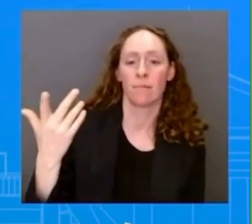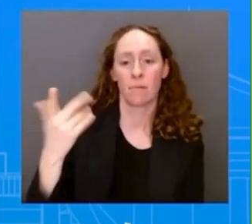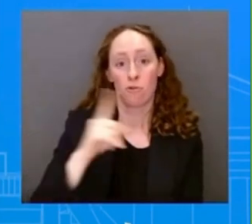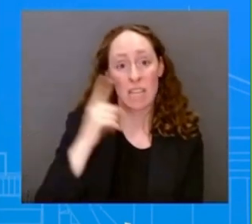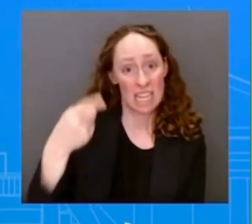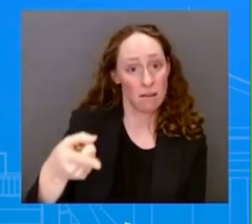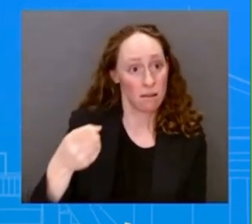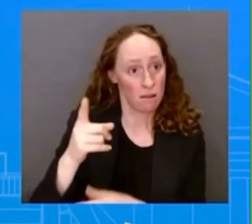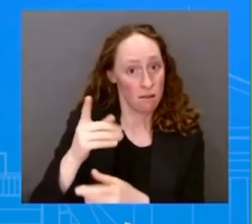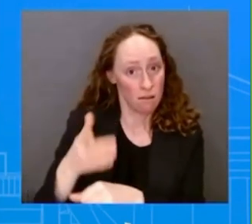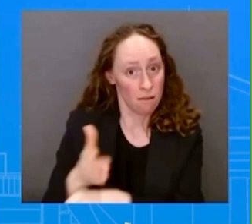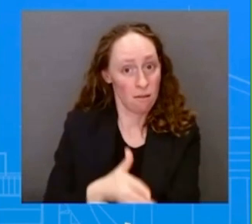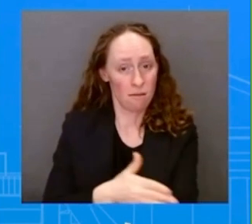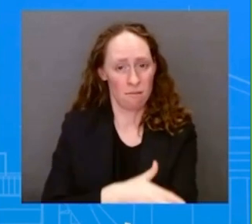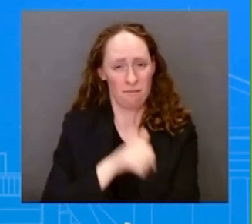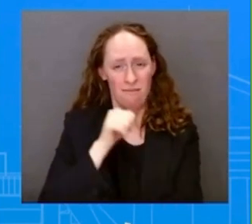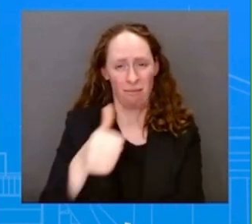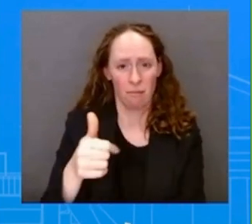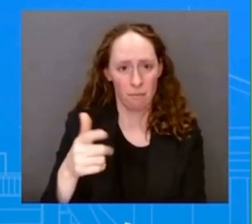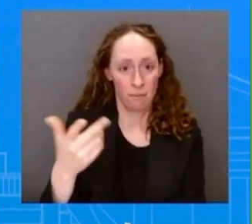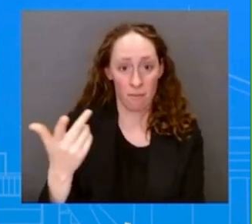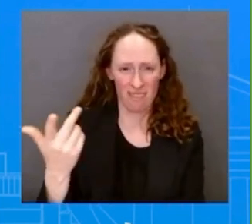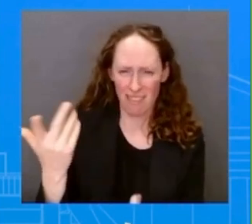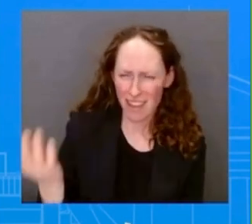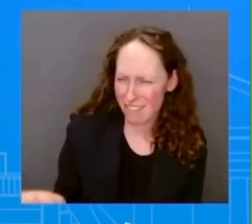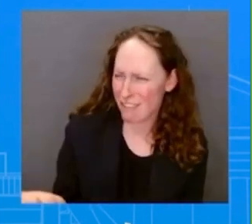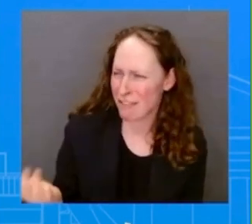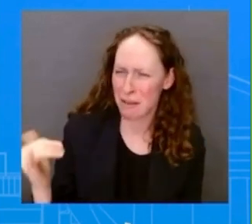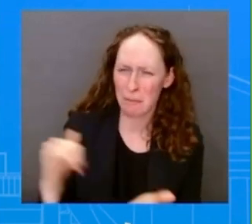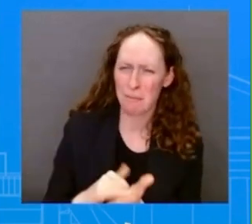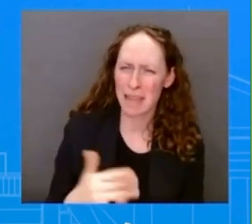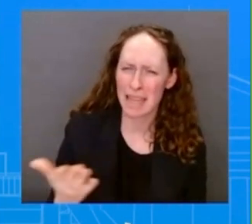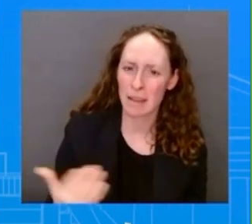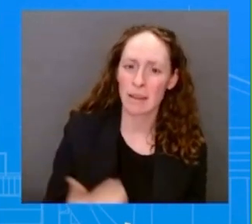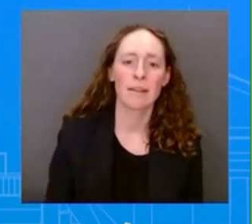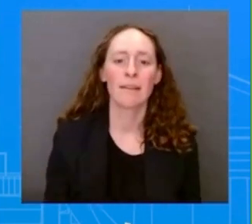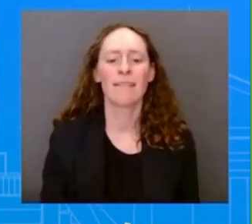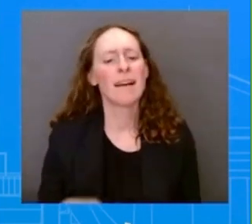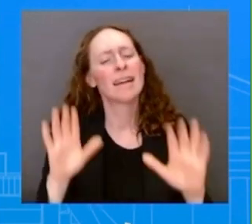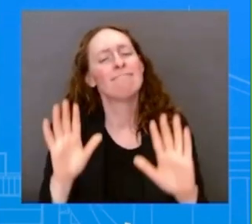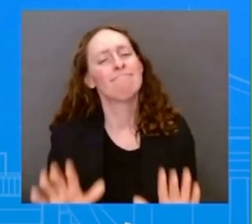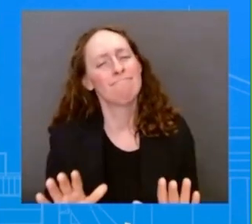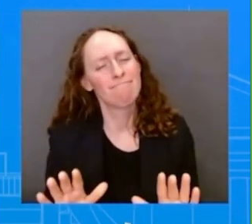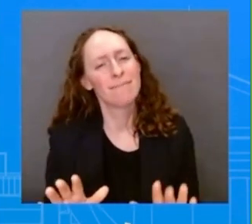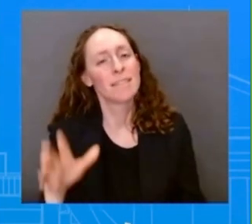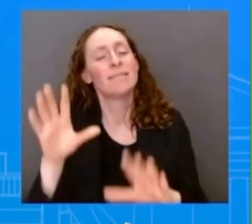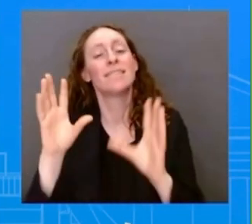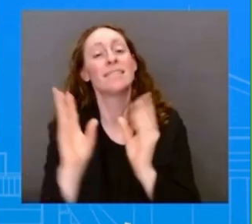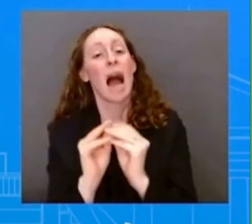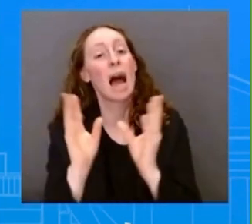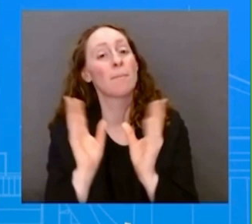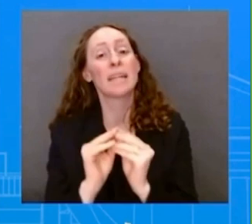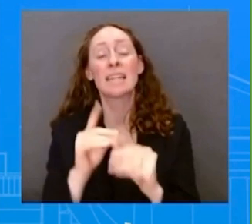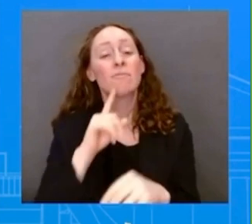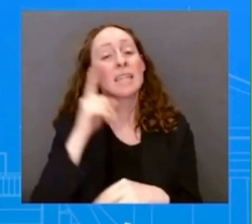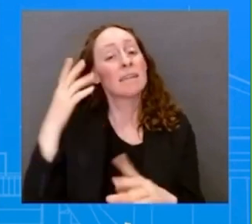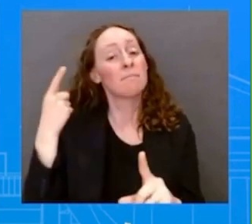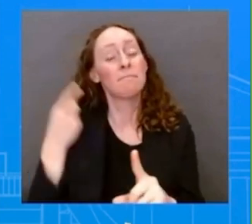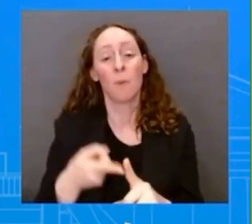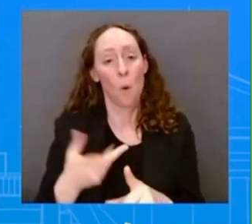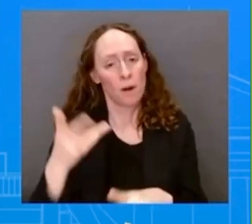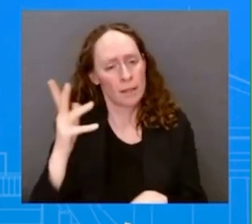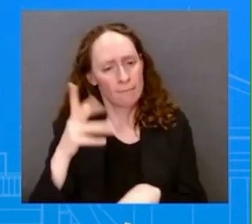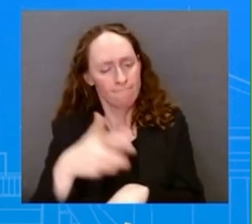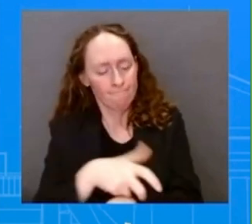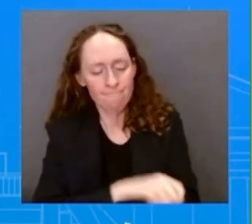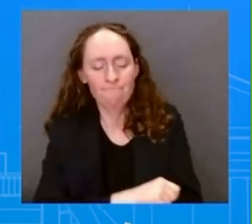is really all about rolling up sleeves and doing the hard work. And if you, you know, back to the comments that were a little earlier